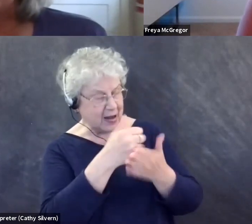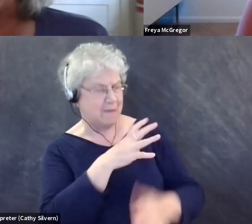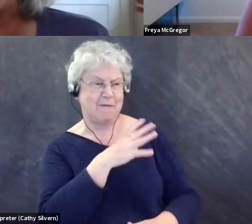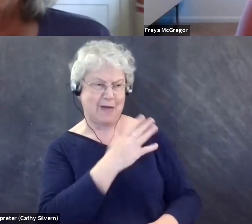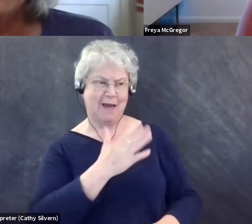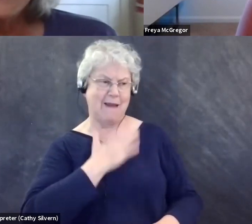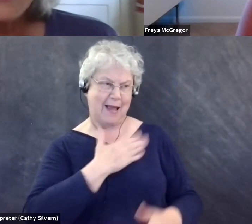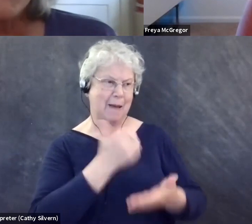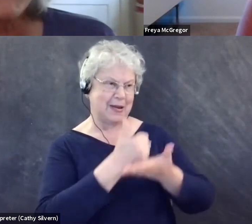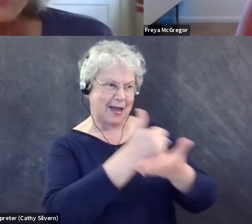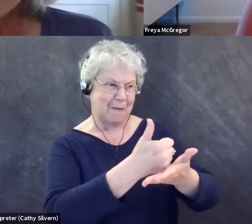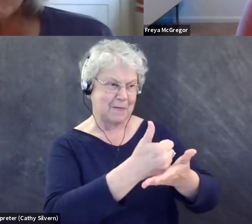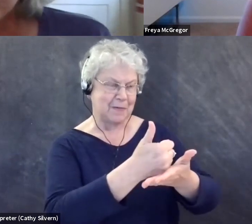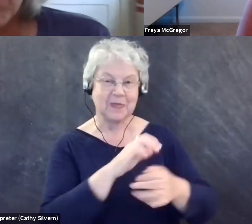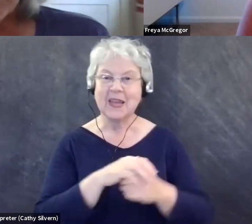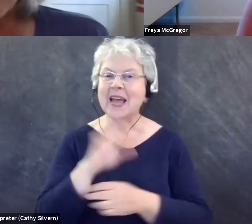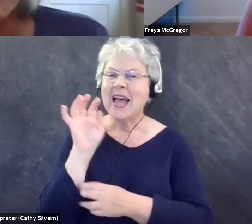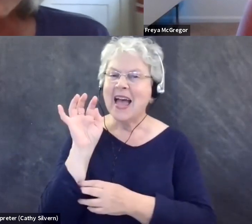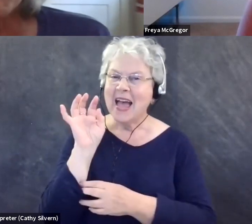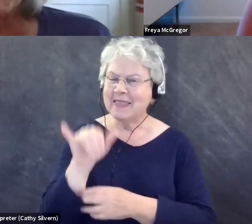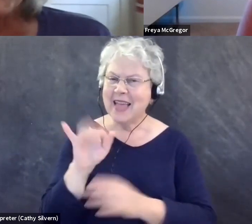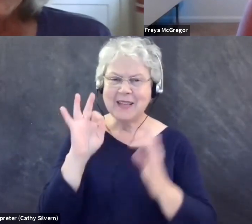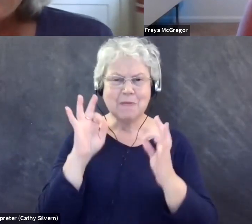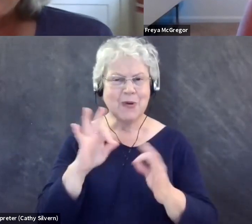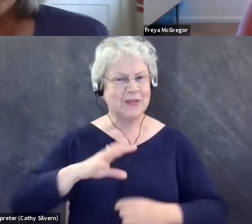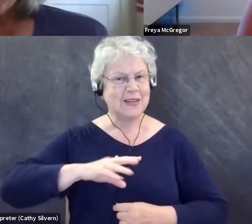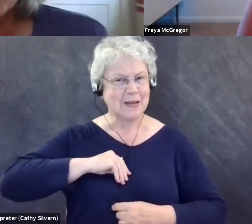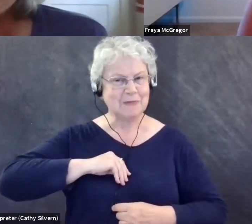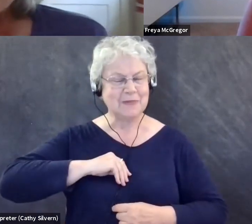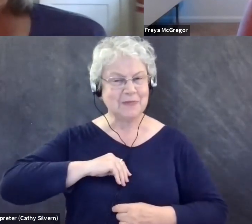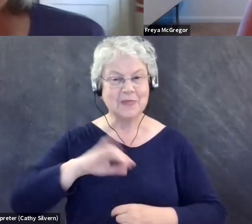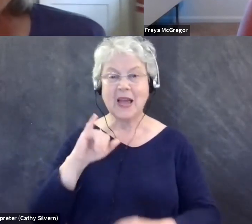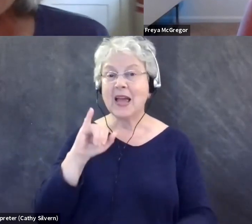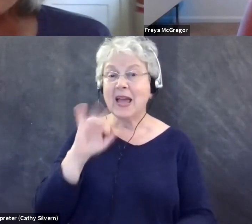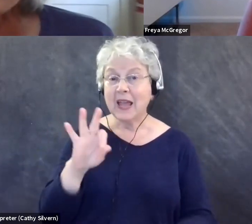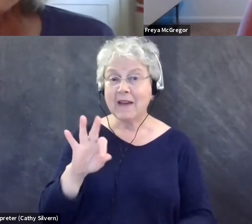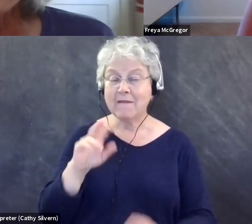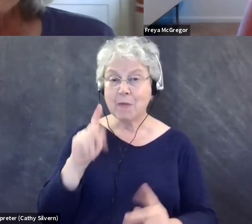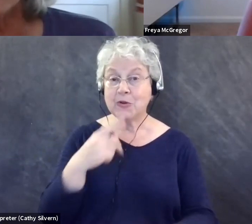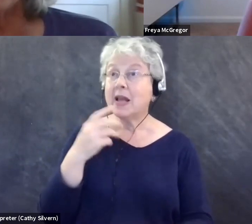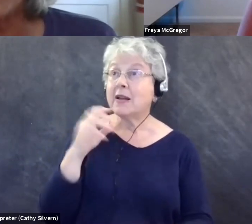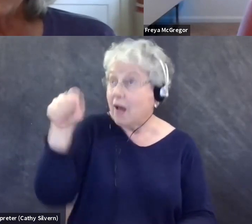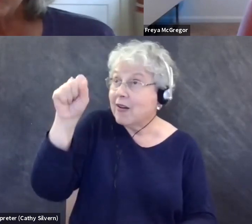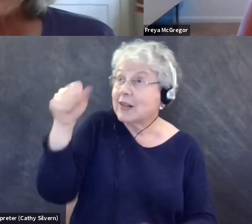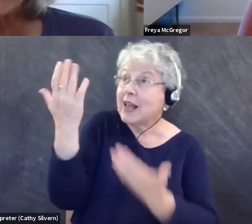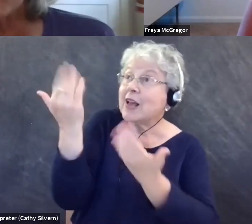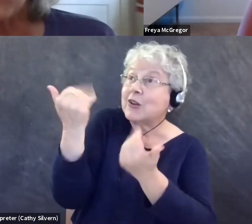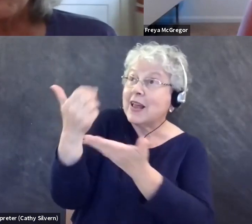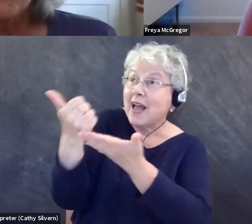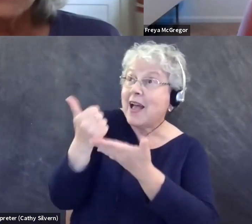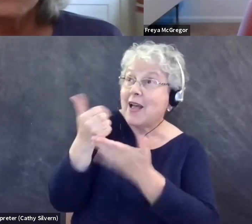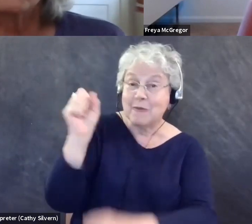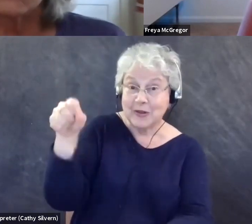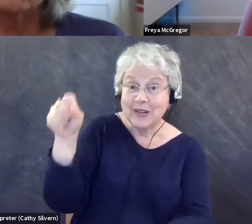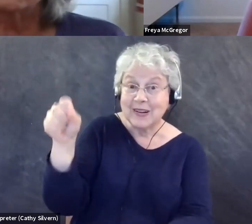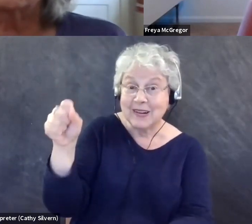be happy to. And then that's perfectly acceptable. If the person says, yes, I do need some